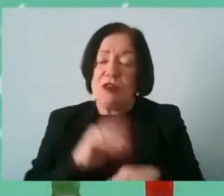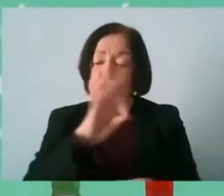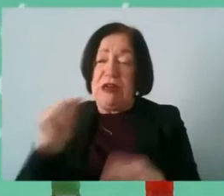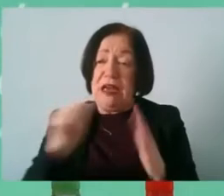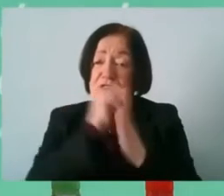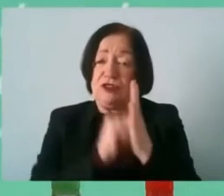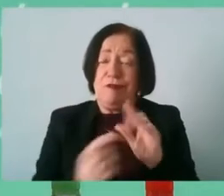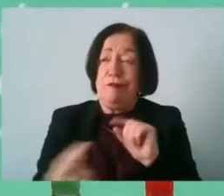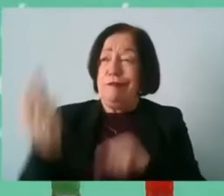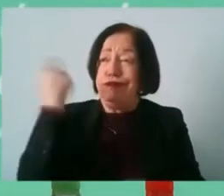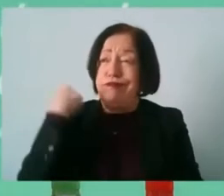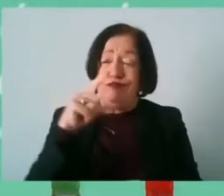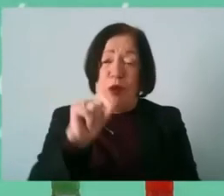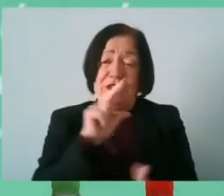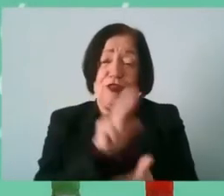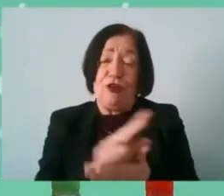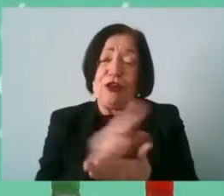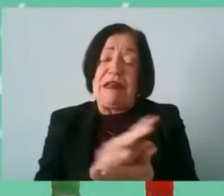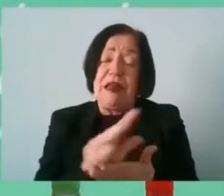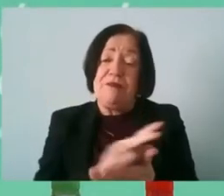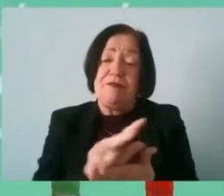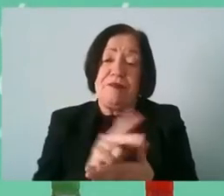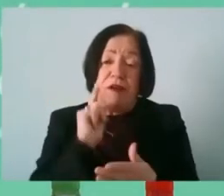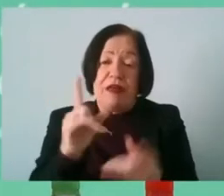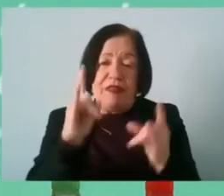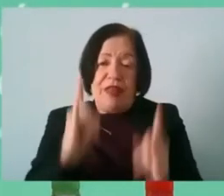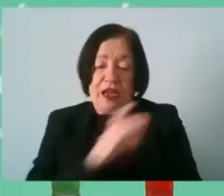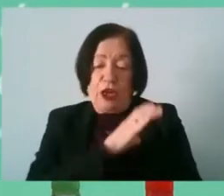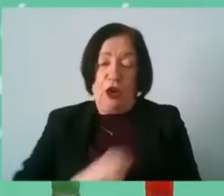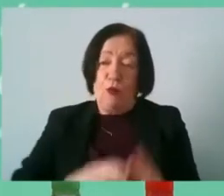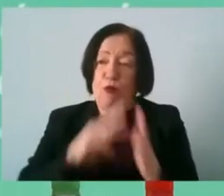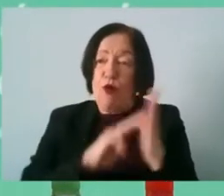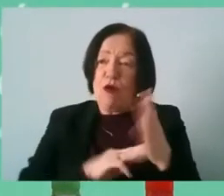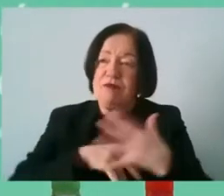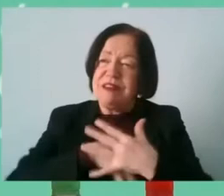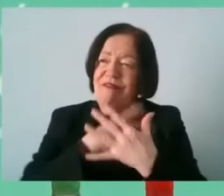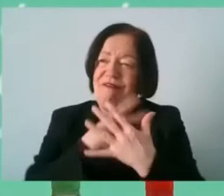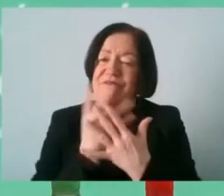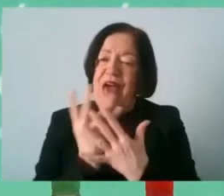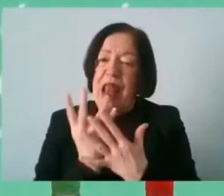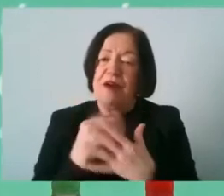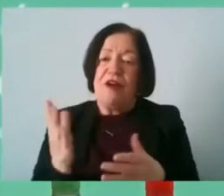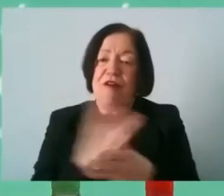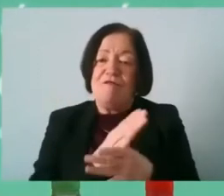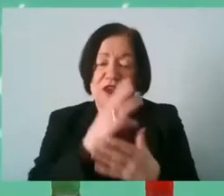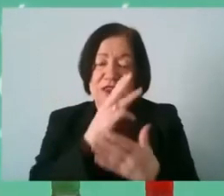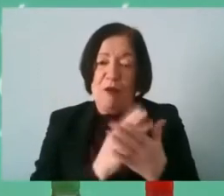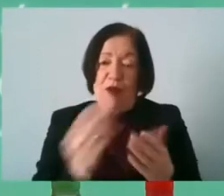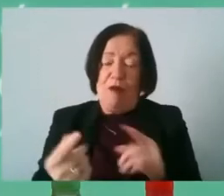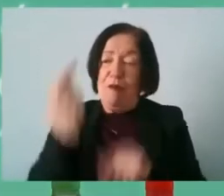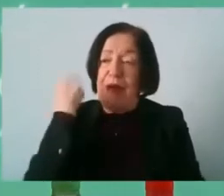2013 and we've seen the healthy club program developed from that and we had our first phase back in